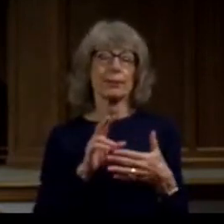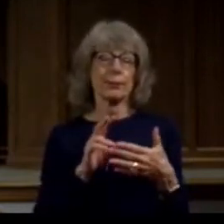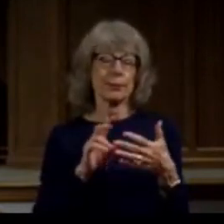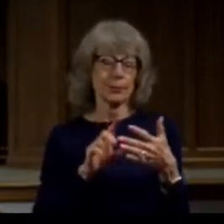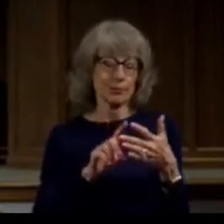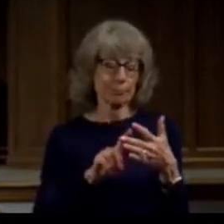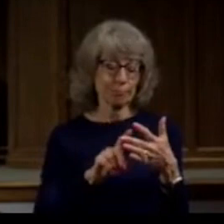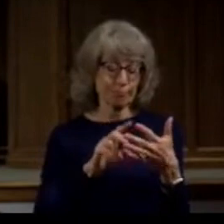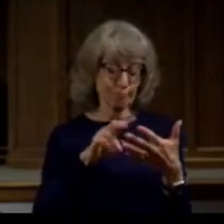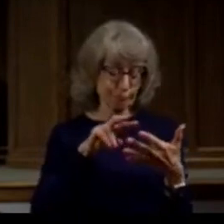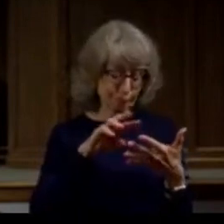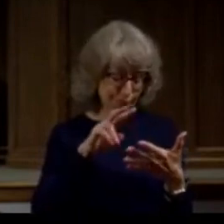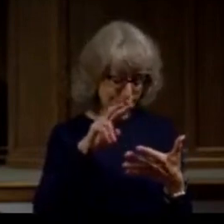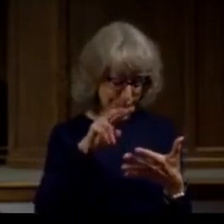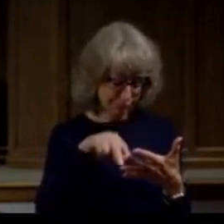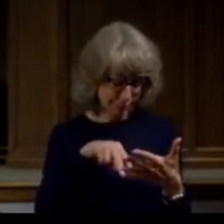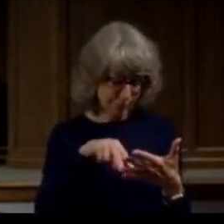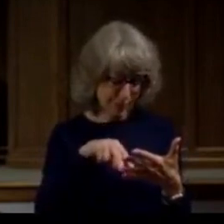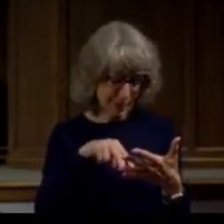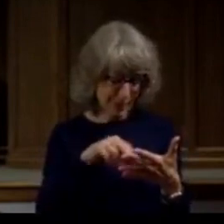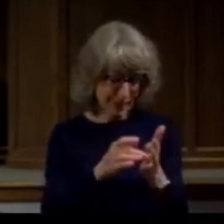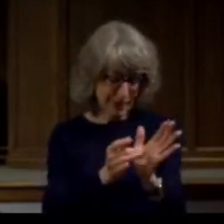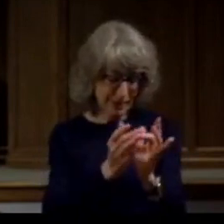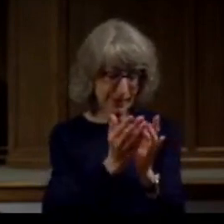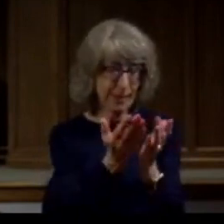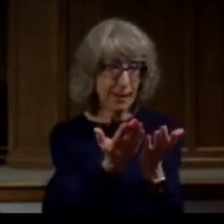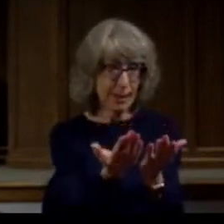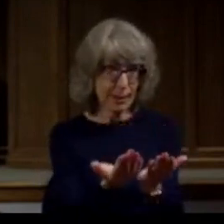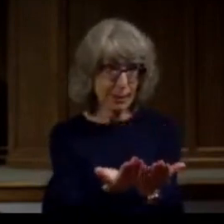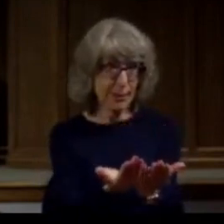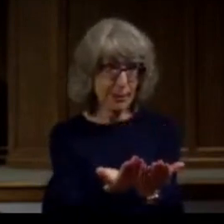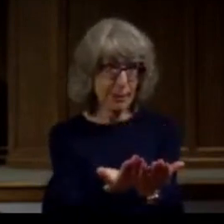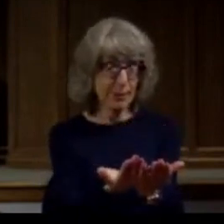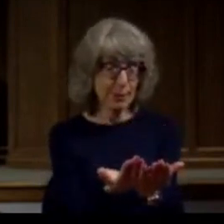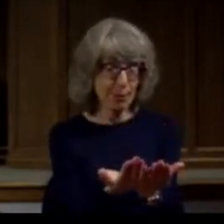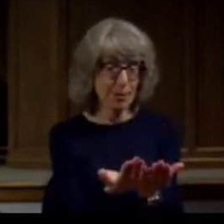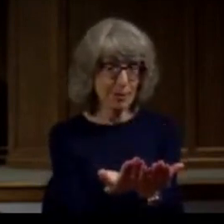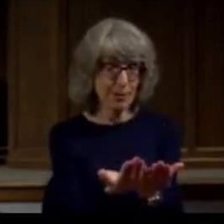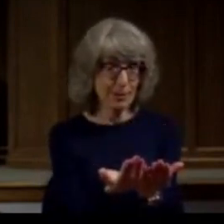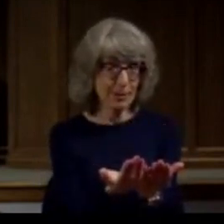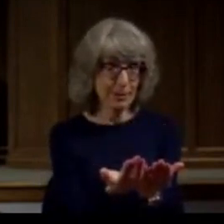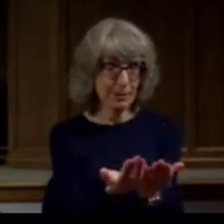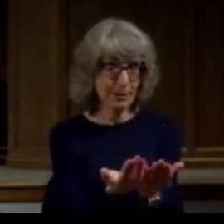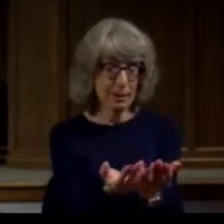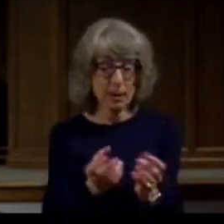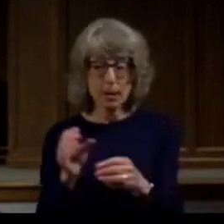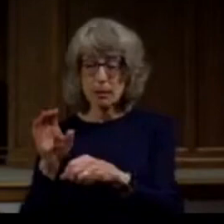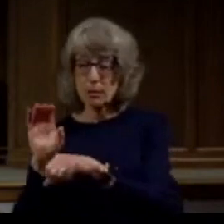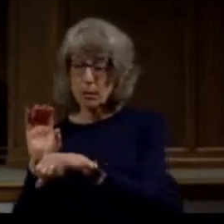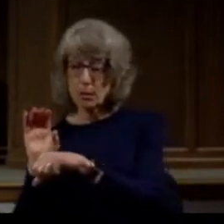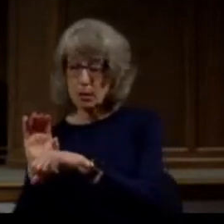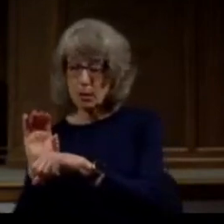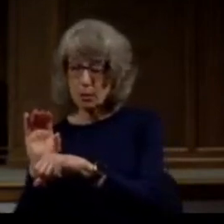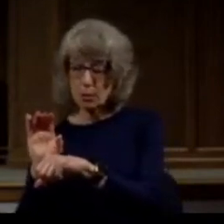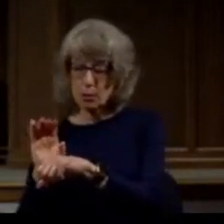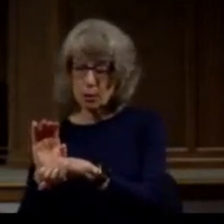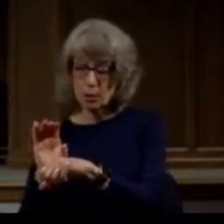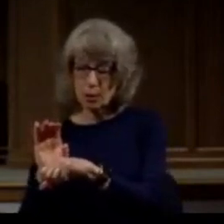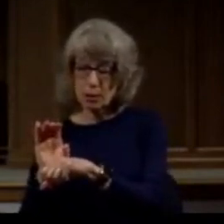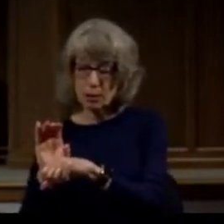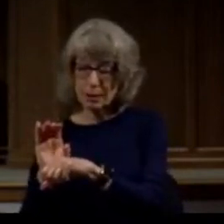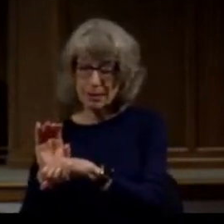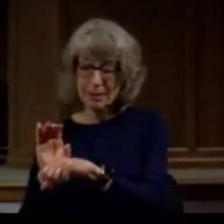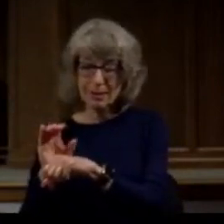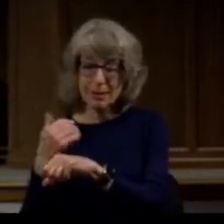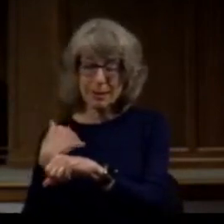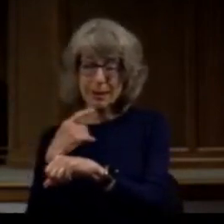now people say today the source of truth has moved from the church from the Bible to science and let me be